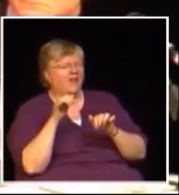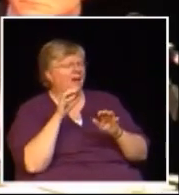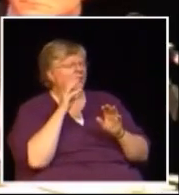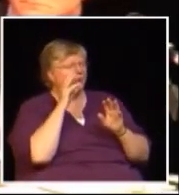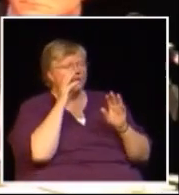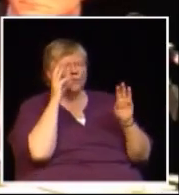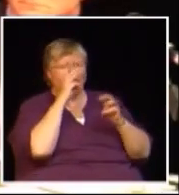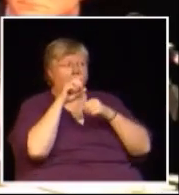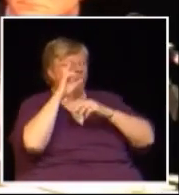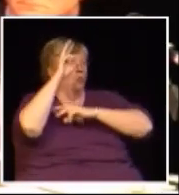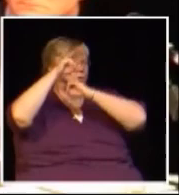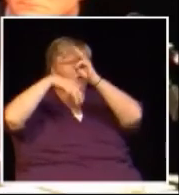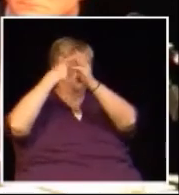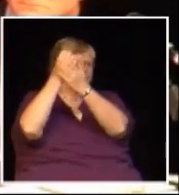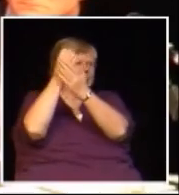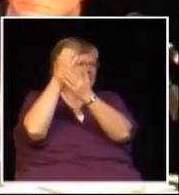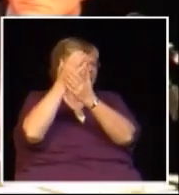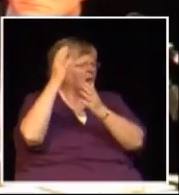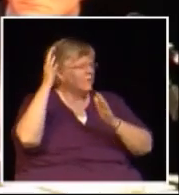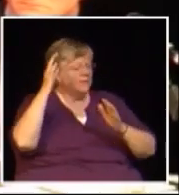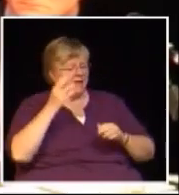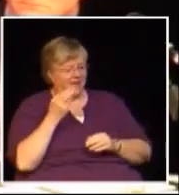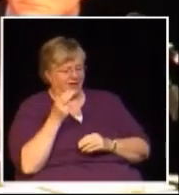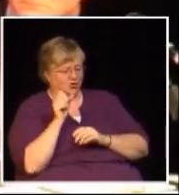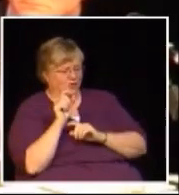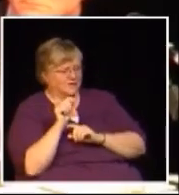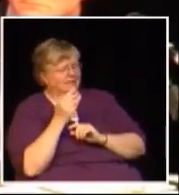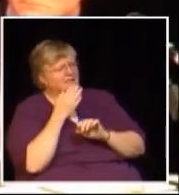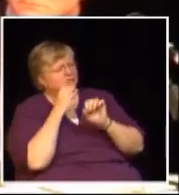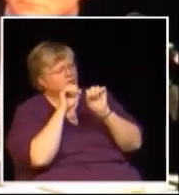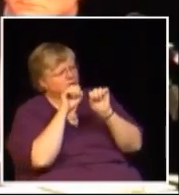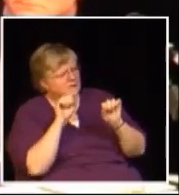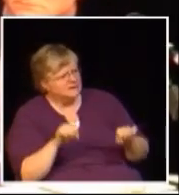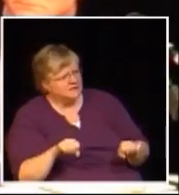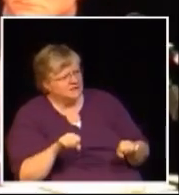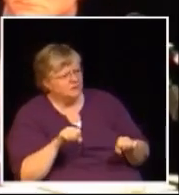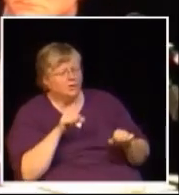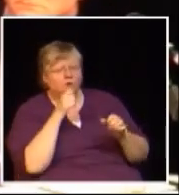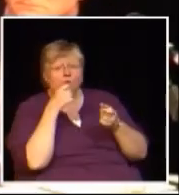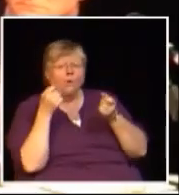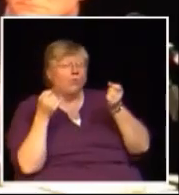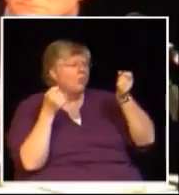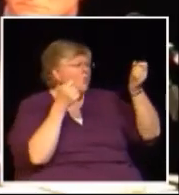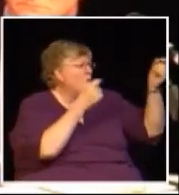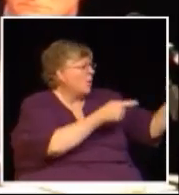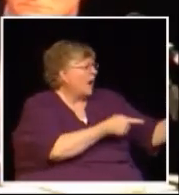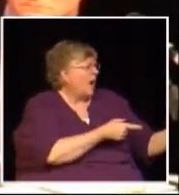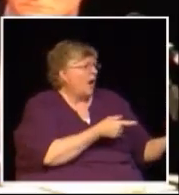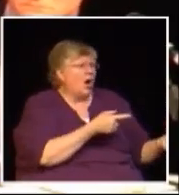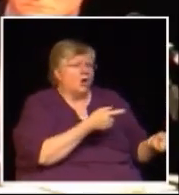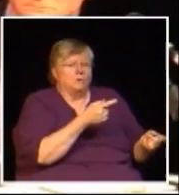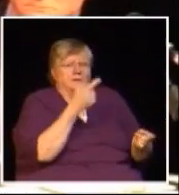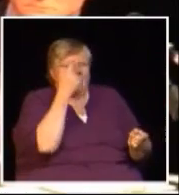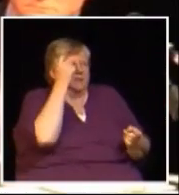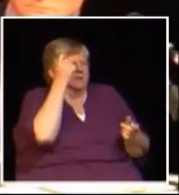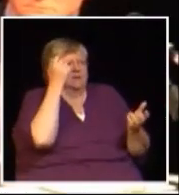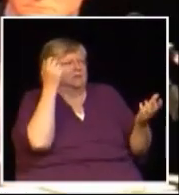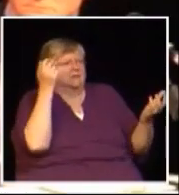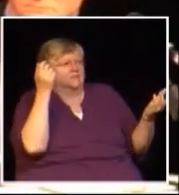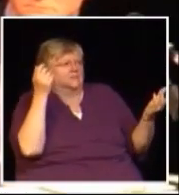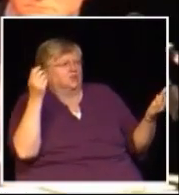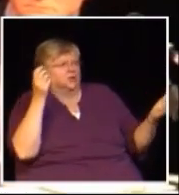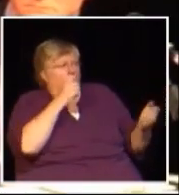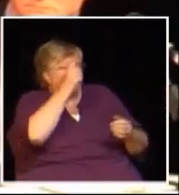whole bunch of stuff about world economies and all the rest of it let's not throw the baby out with the bathwater we've got a much better system that the government has adopted